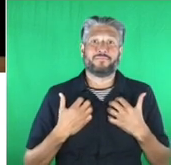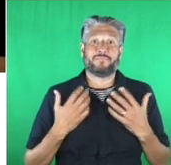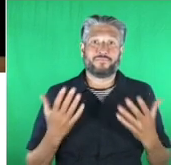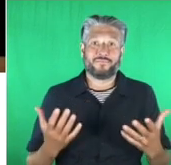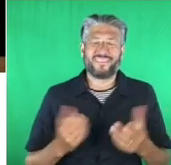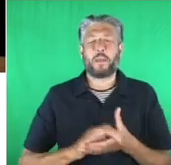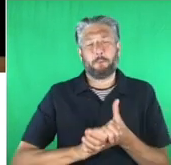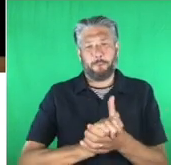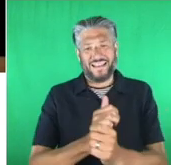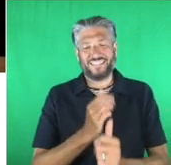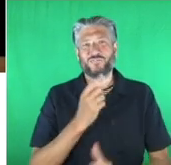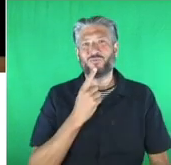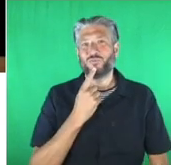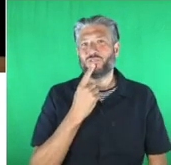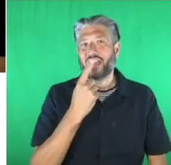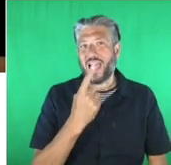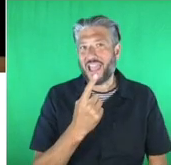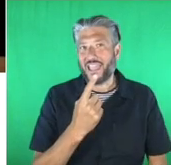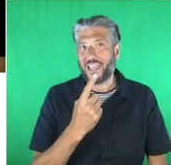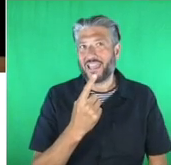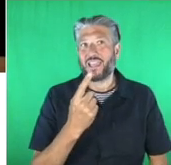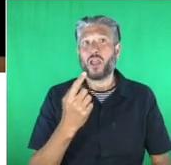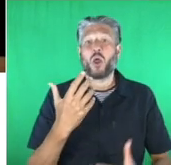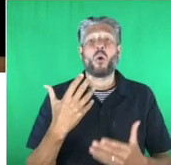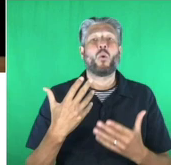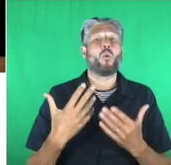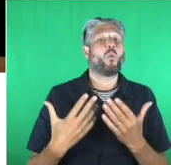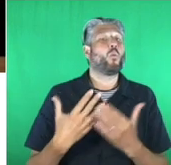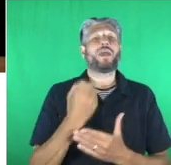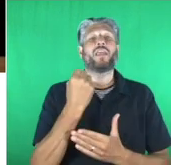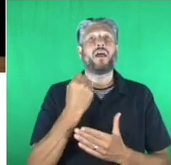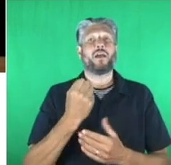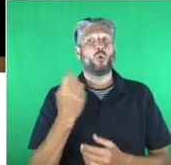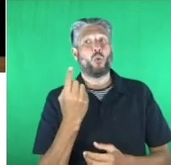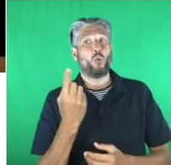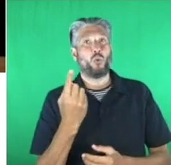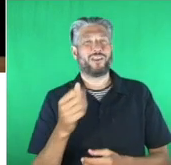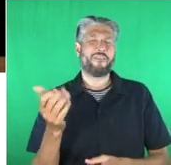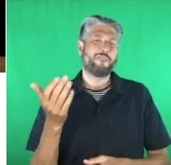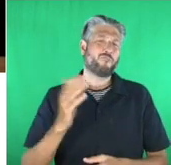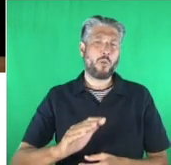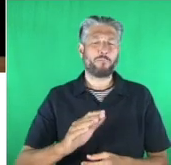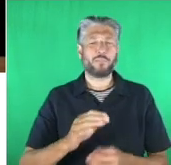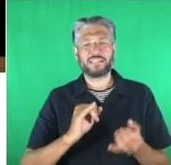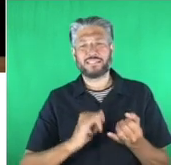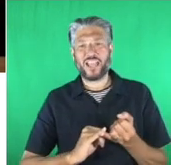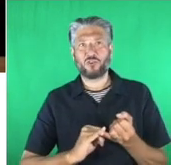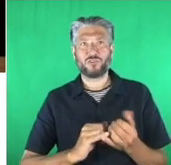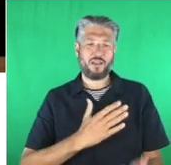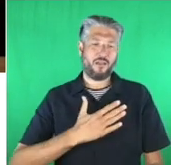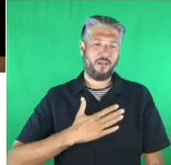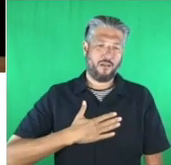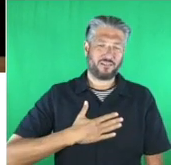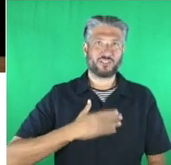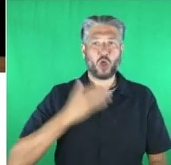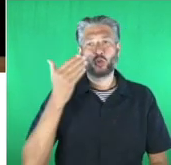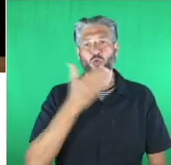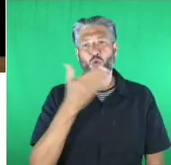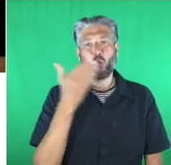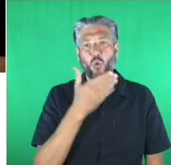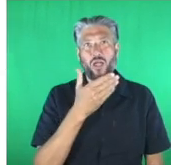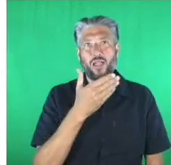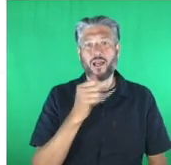to let you know that the winners are sacred hearts school with their amazing app design dimming dyslexia